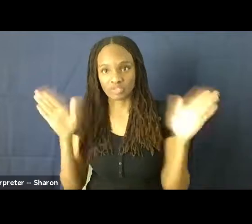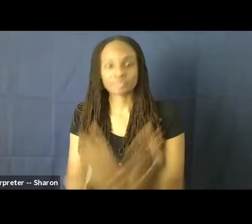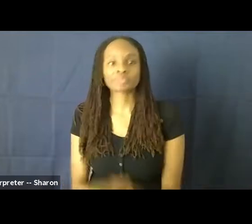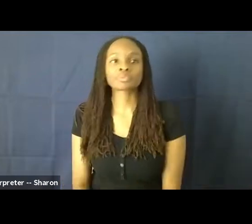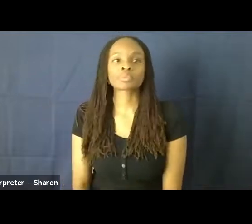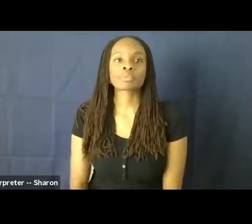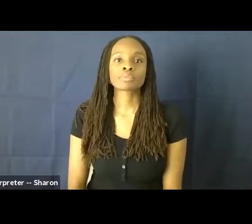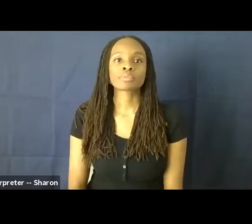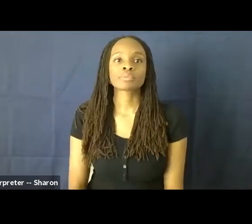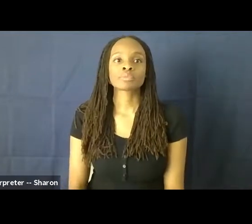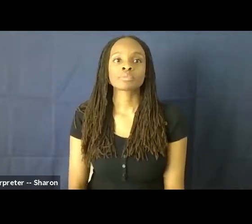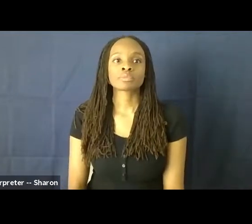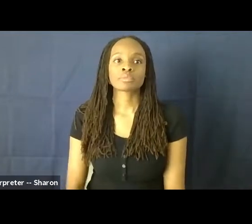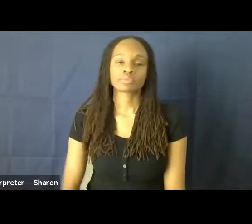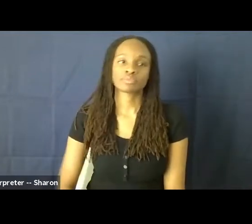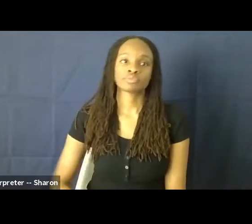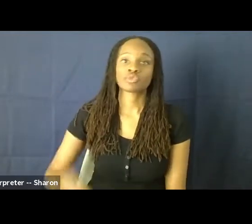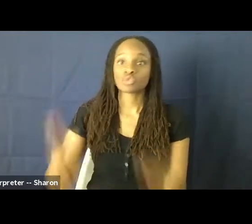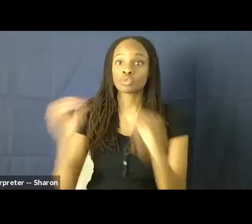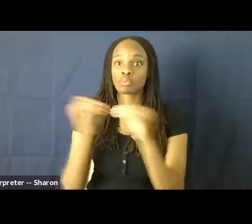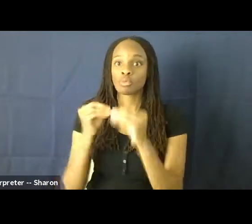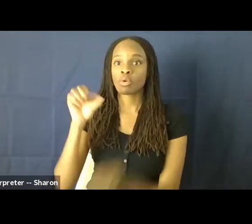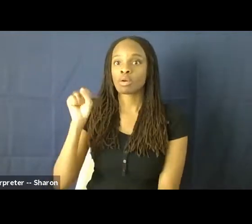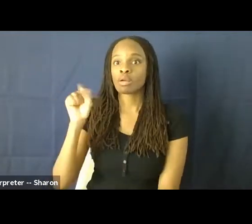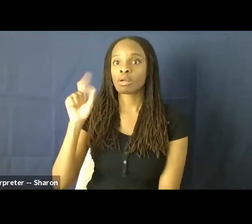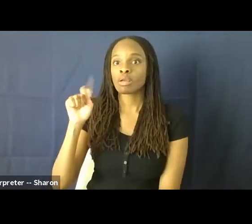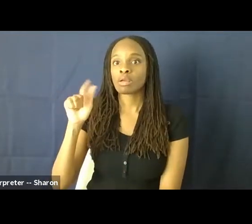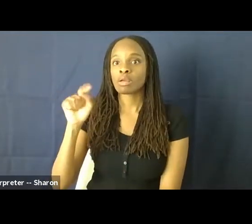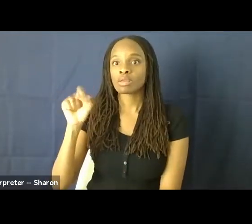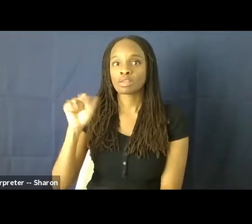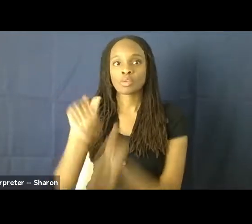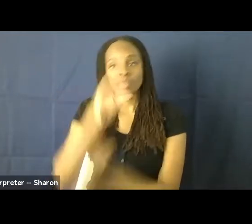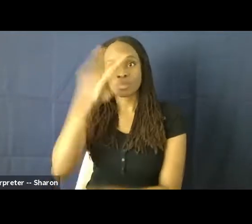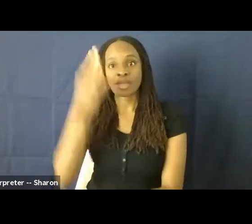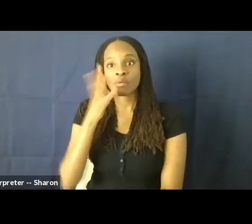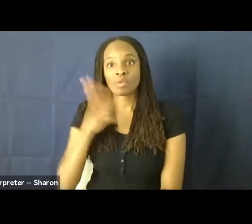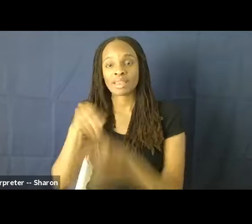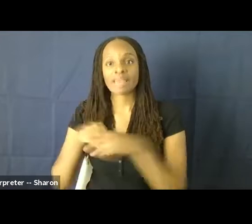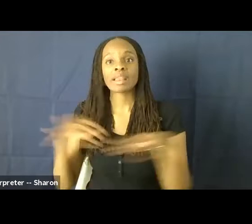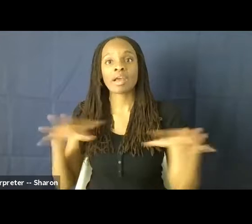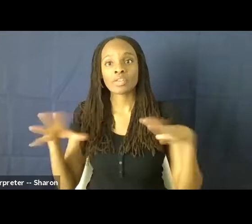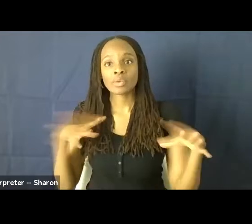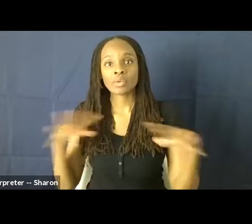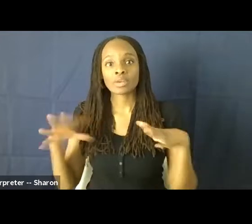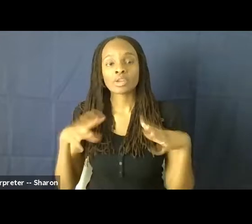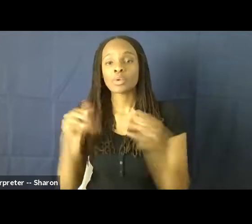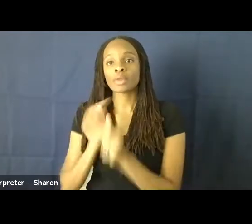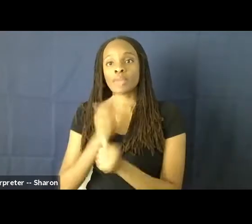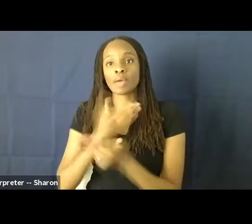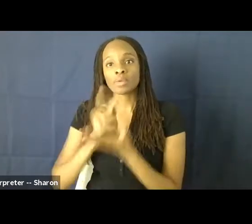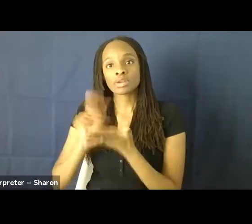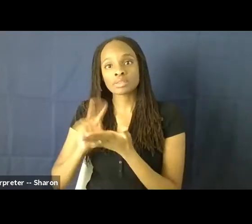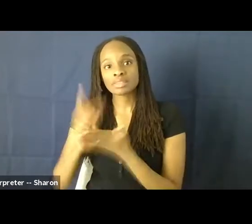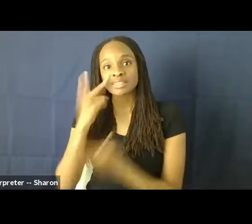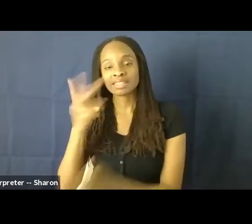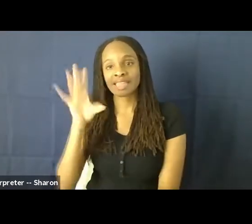So here are some more statistics from this study of black women in Hollywood. So in our study, we see that 8